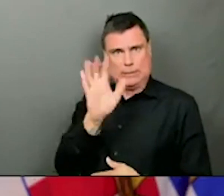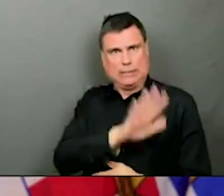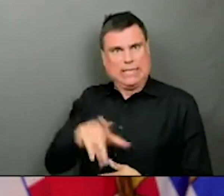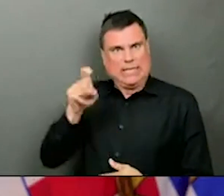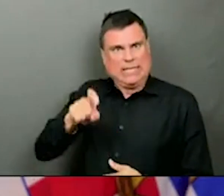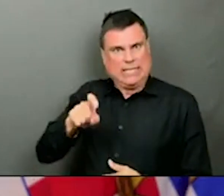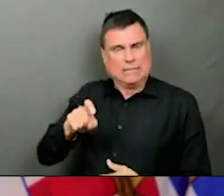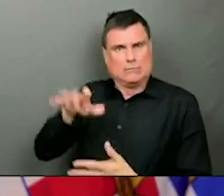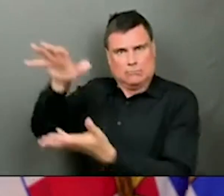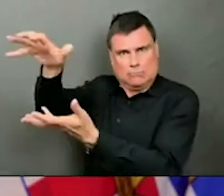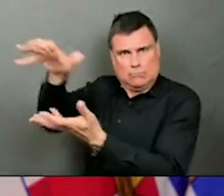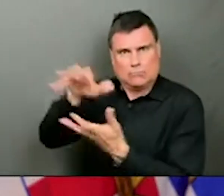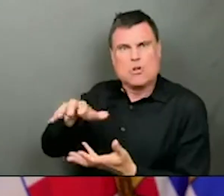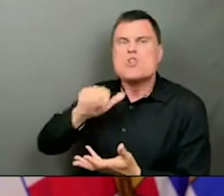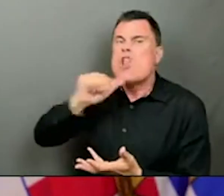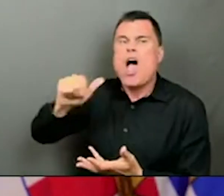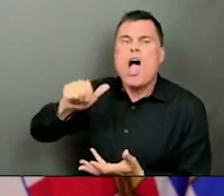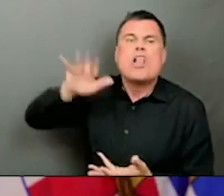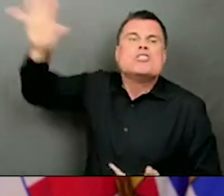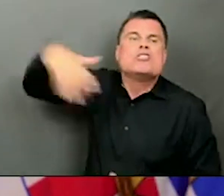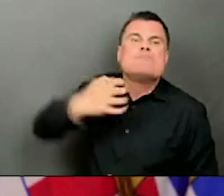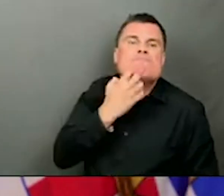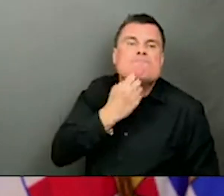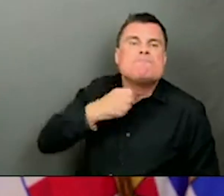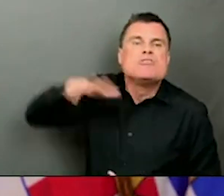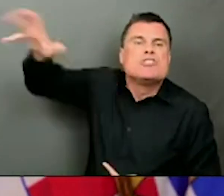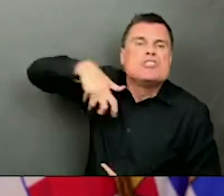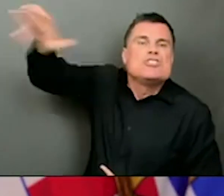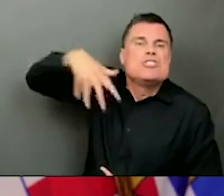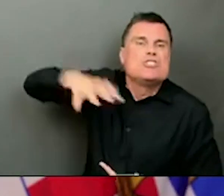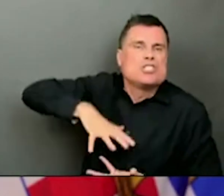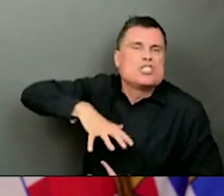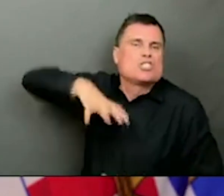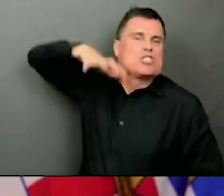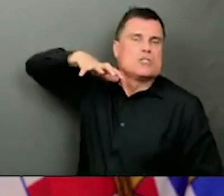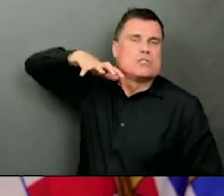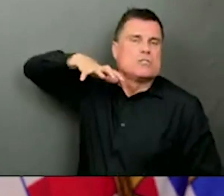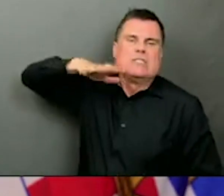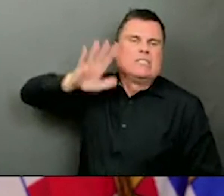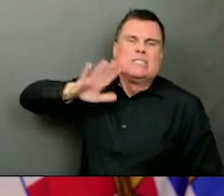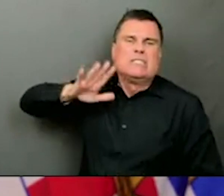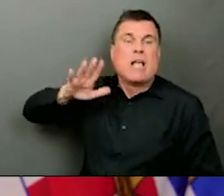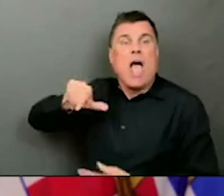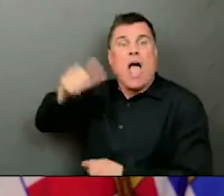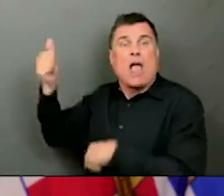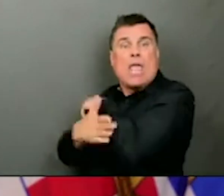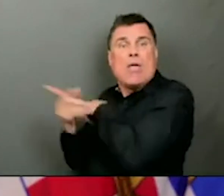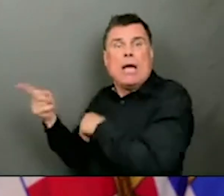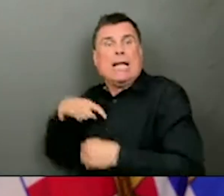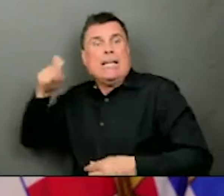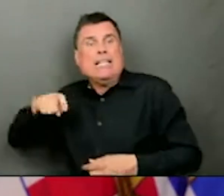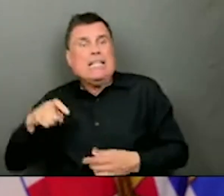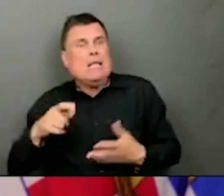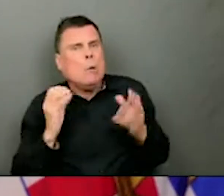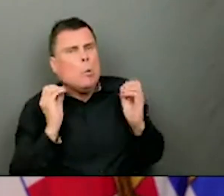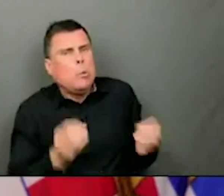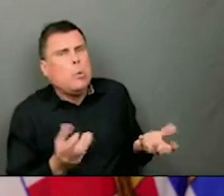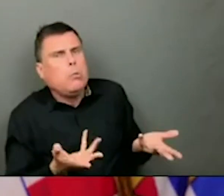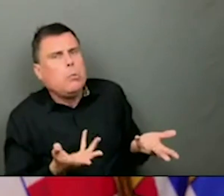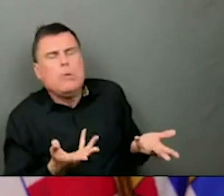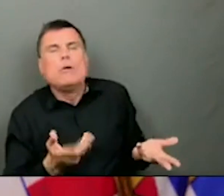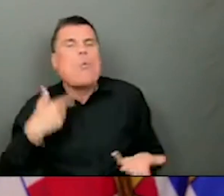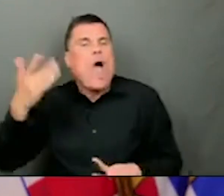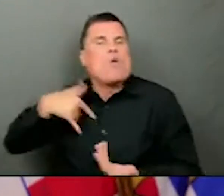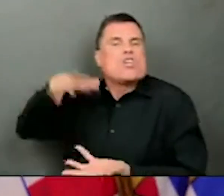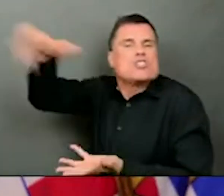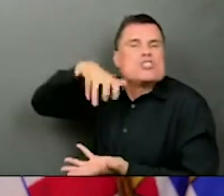are much more challenging to store and to move about and they're very delicate and getting